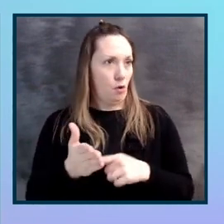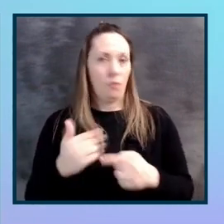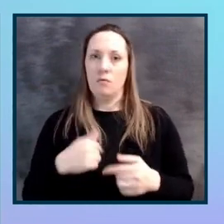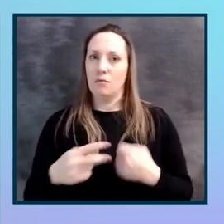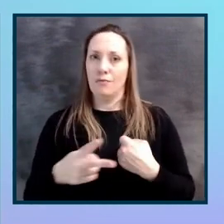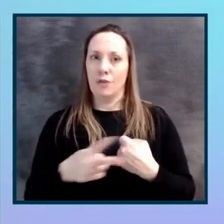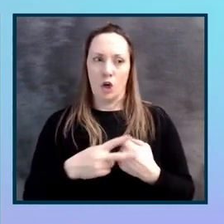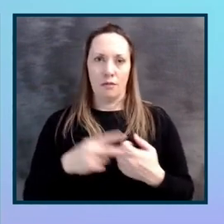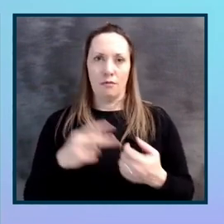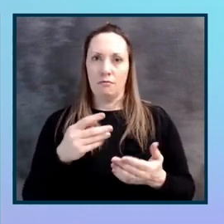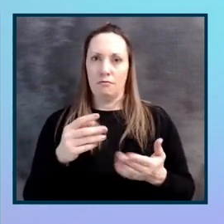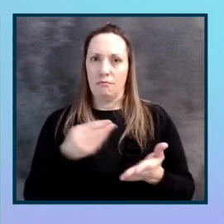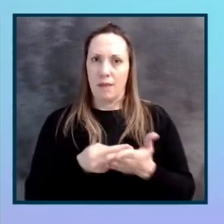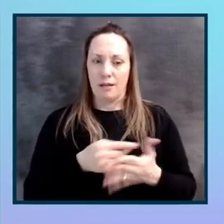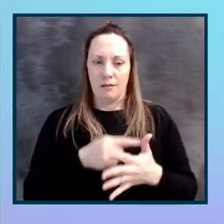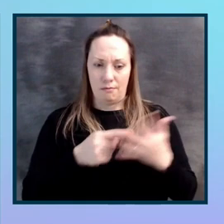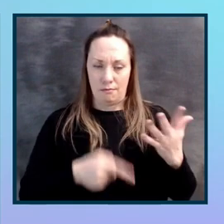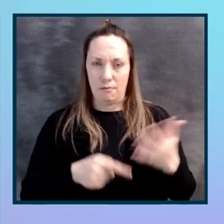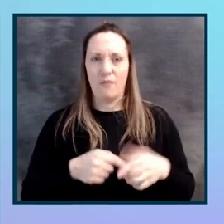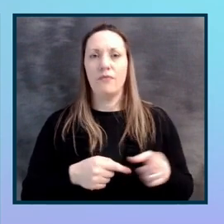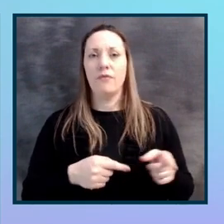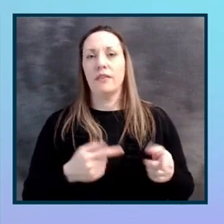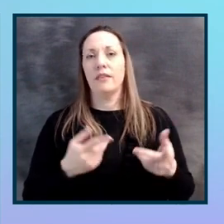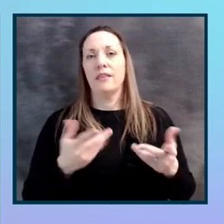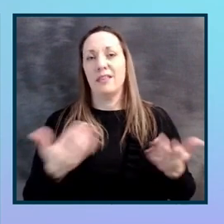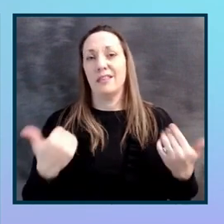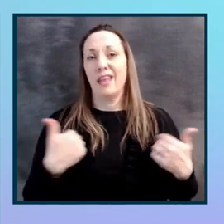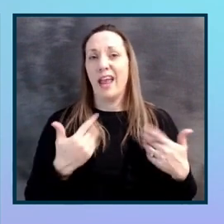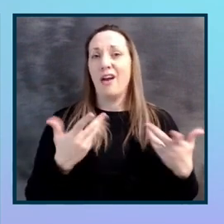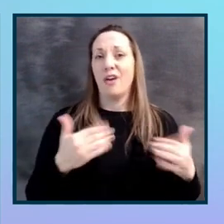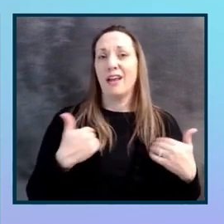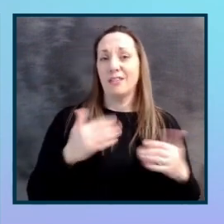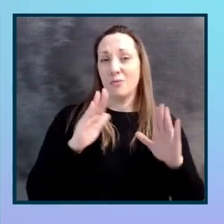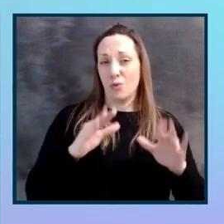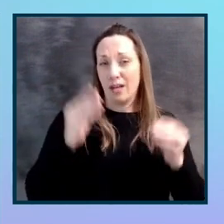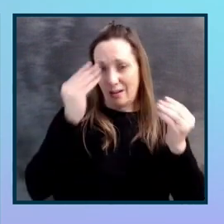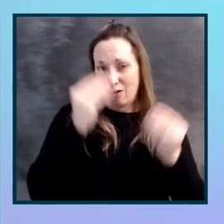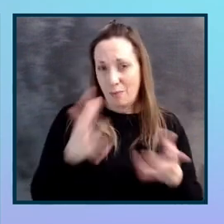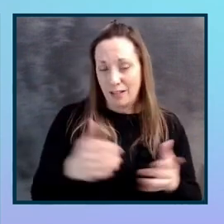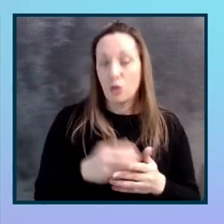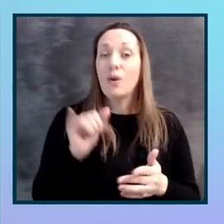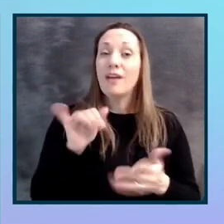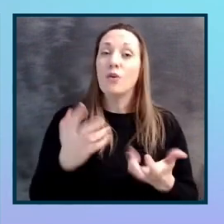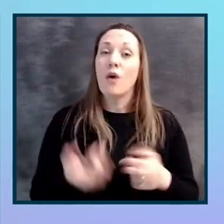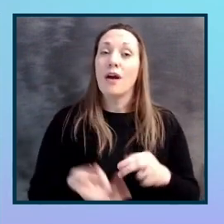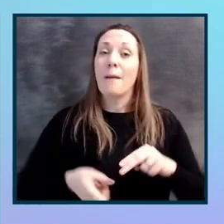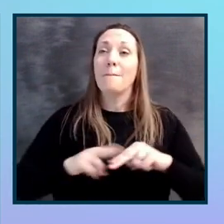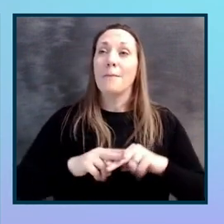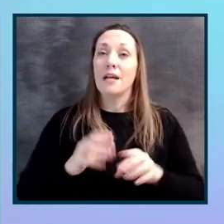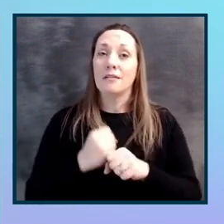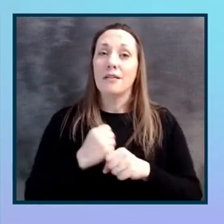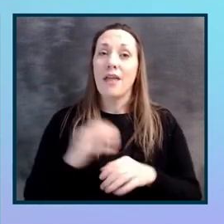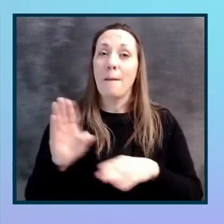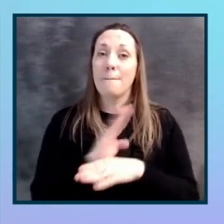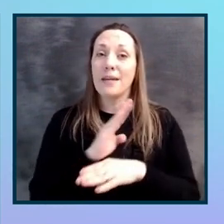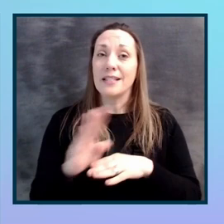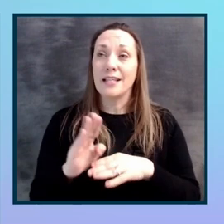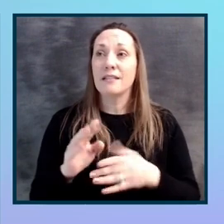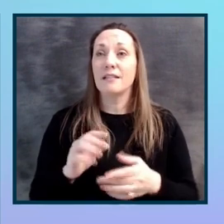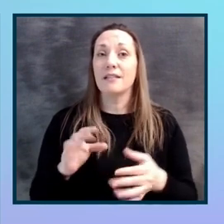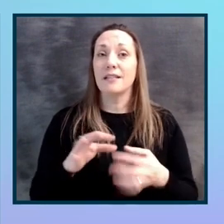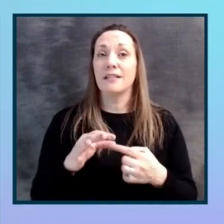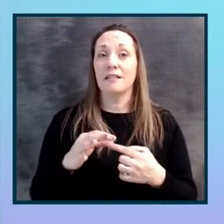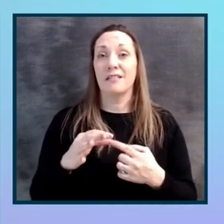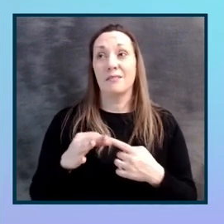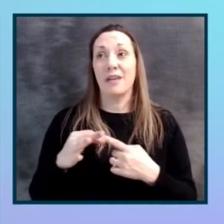analysis, but they've got some great information in that respect. So if you really want to help build that business case, I'd certainly talk to DQ. And